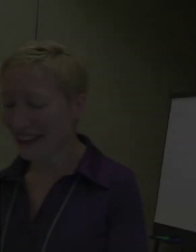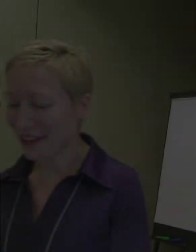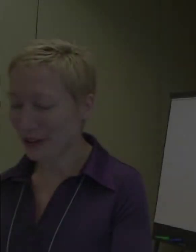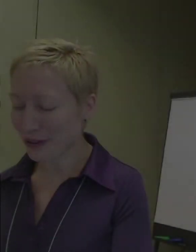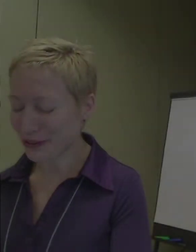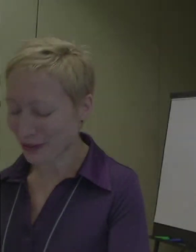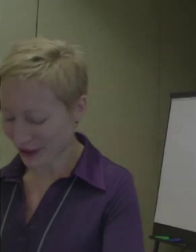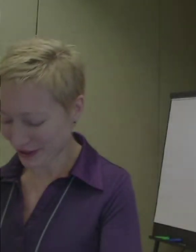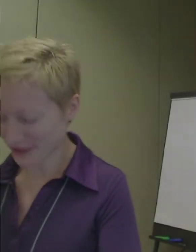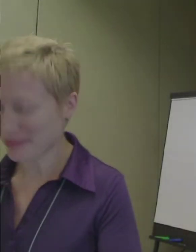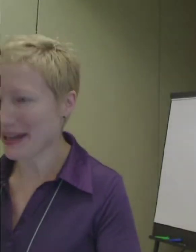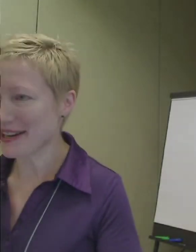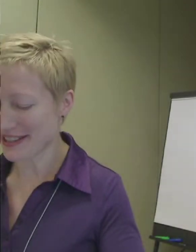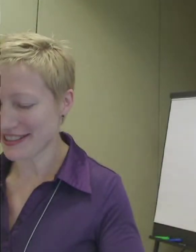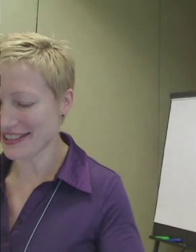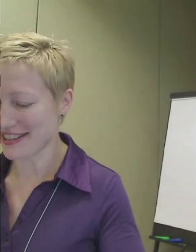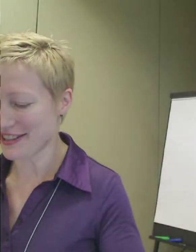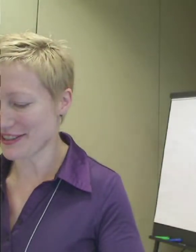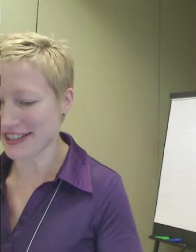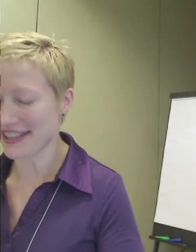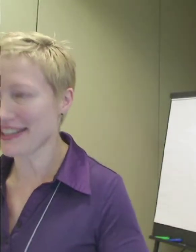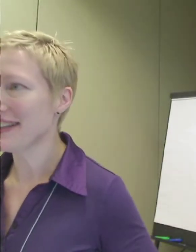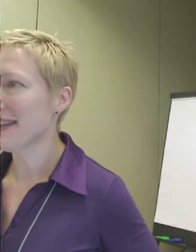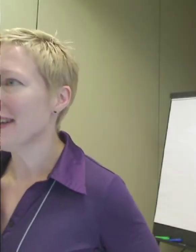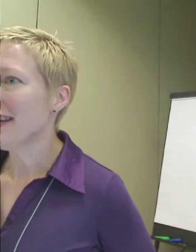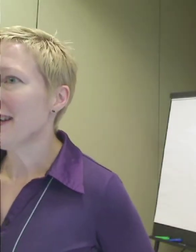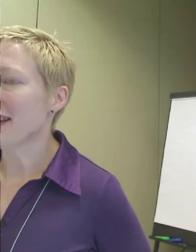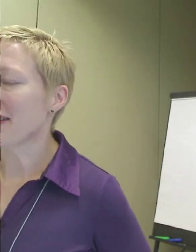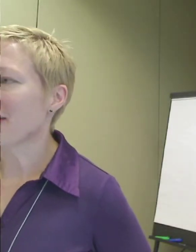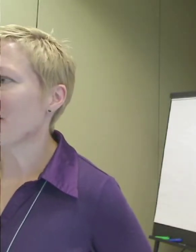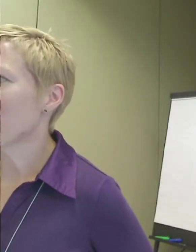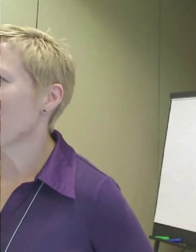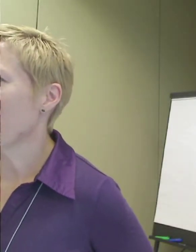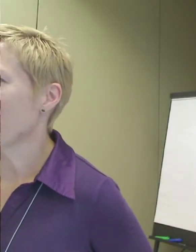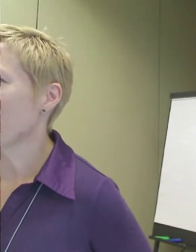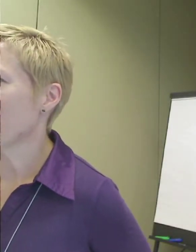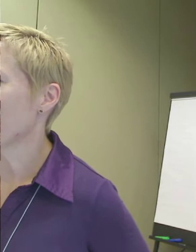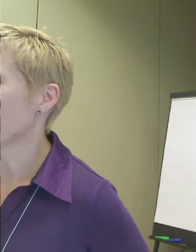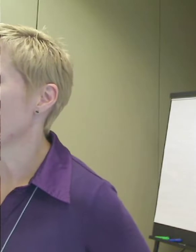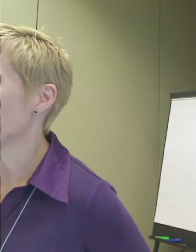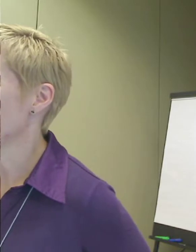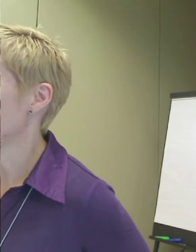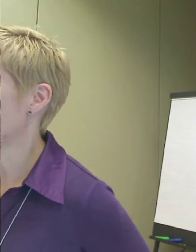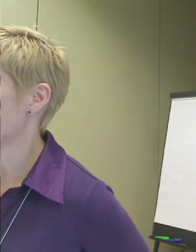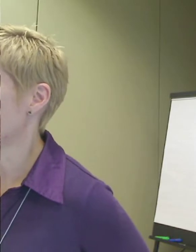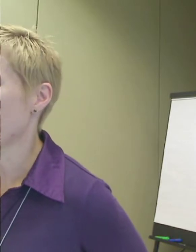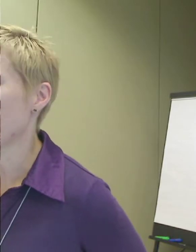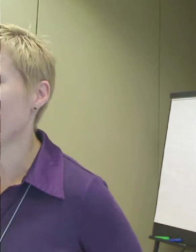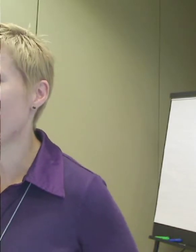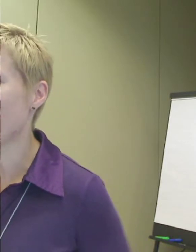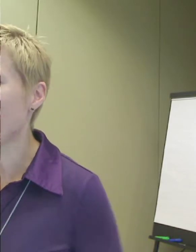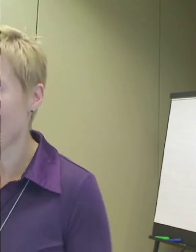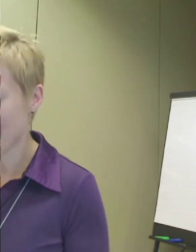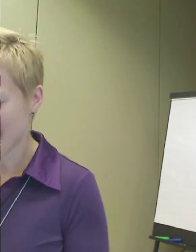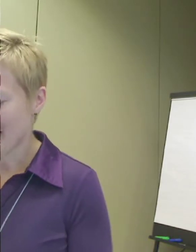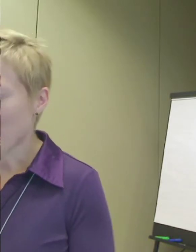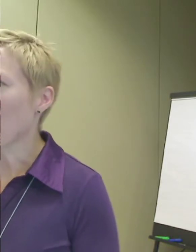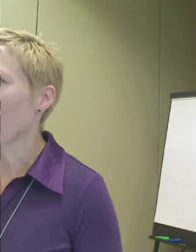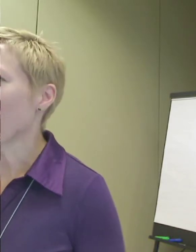Thank you for your patience. As you see, technology has a lot to do with accessibility,